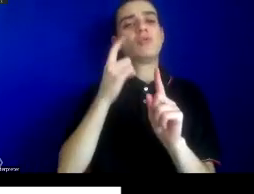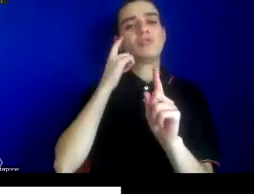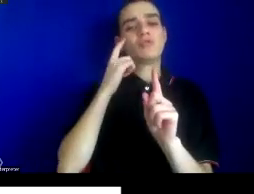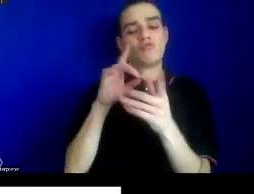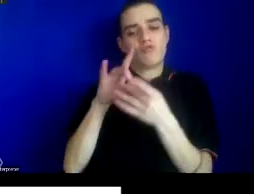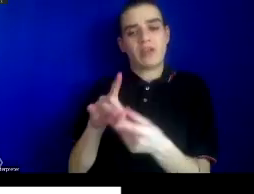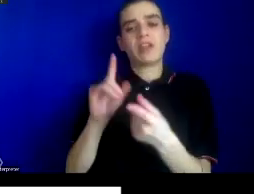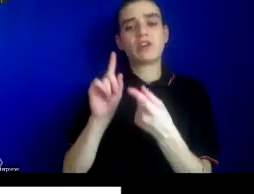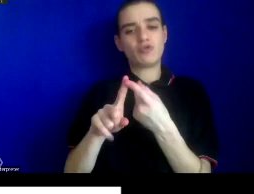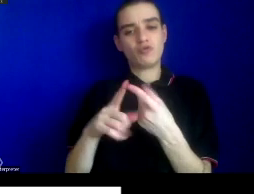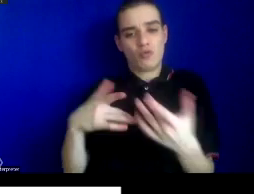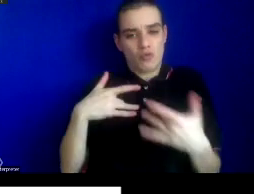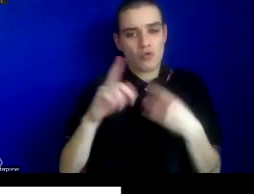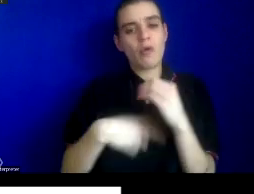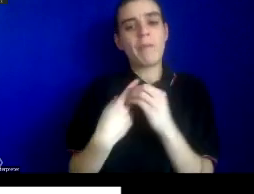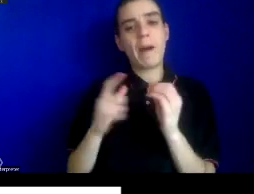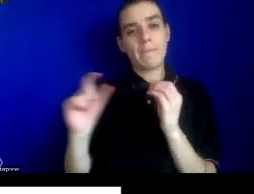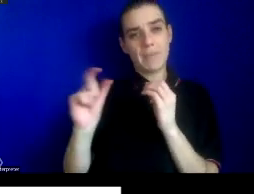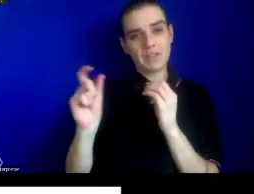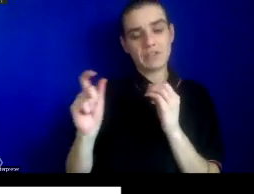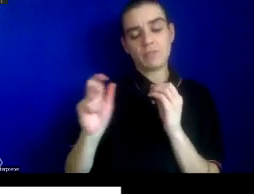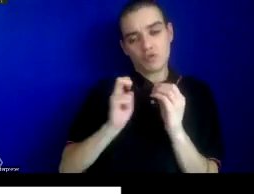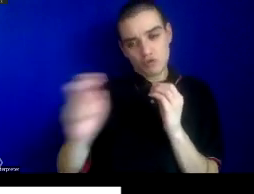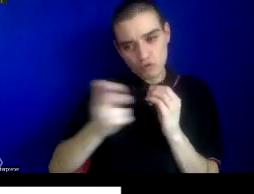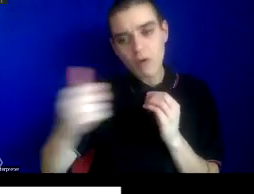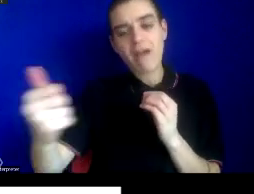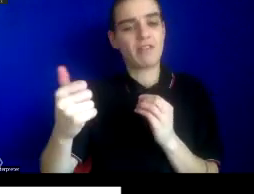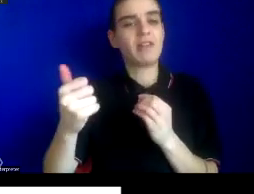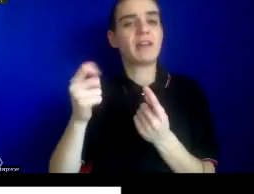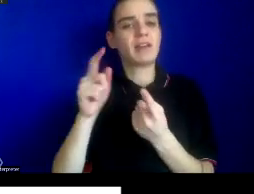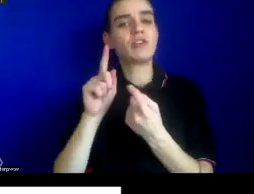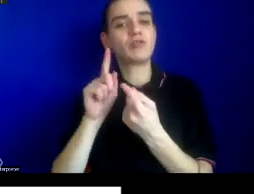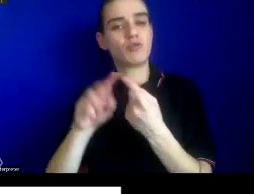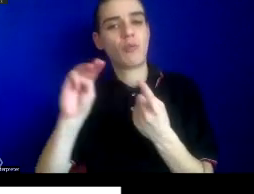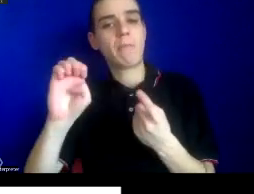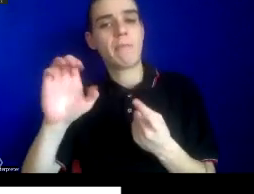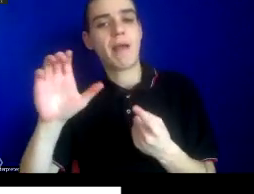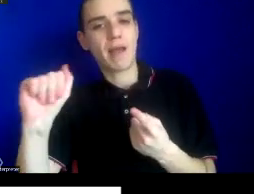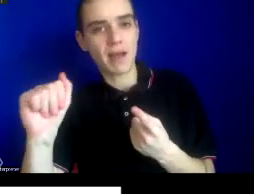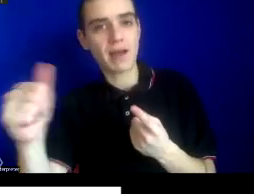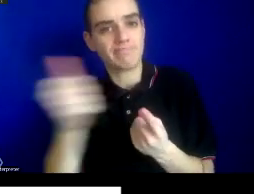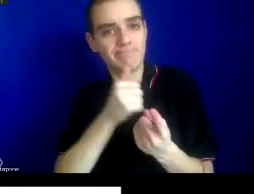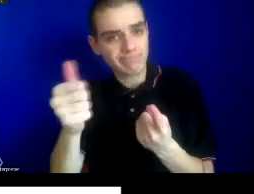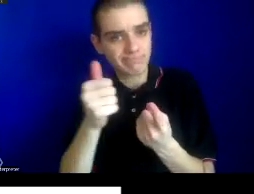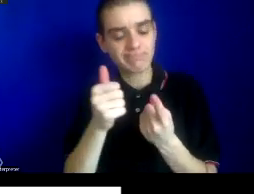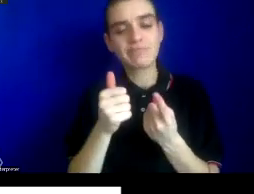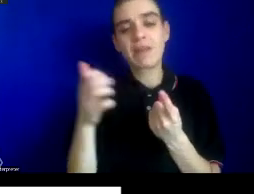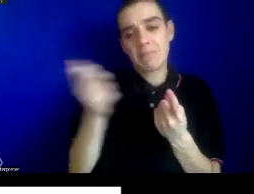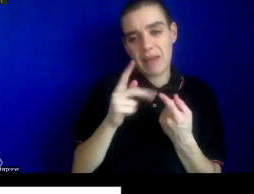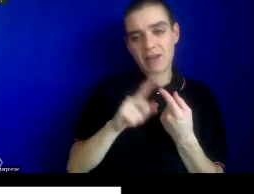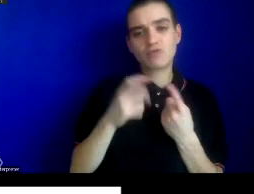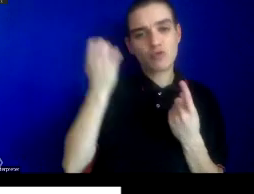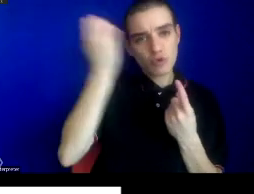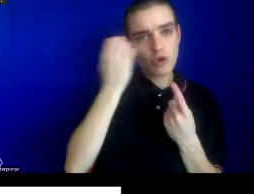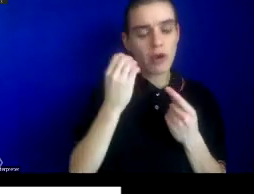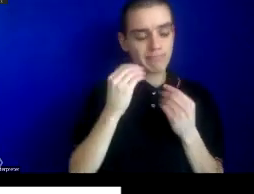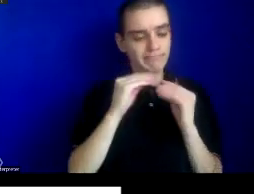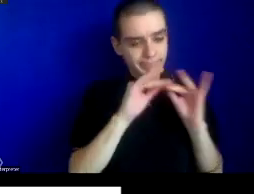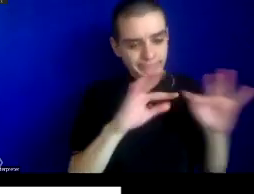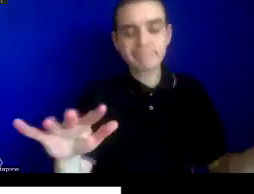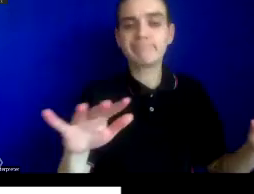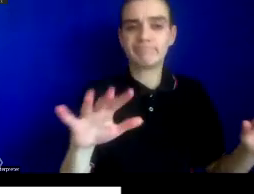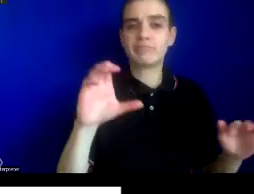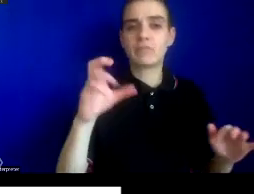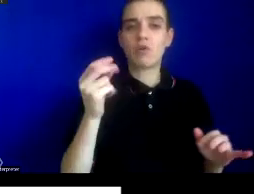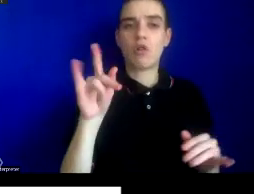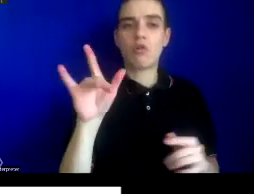from India to Egypt and then on to Mecca where they would interact with European Muslims who would transfer cholera back to Europe. Rather